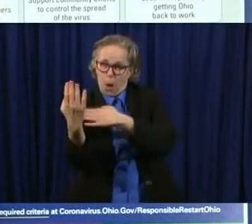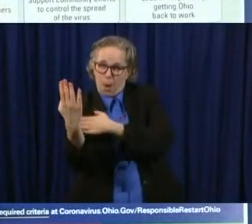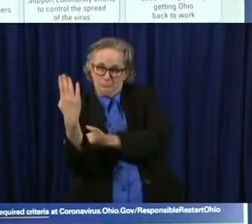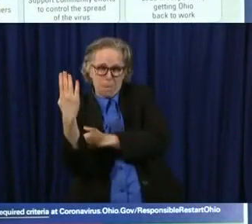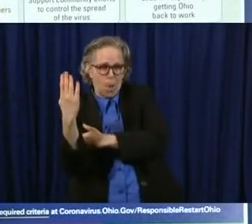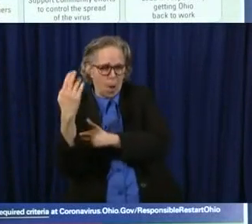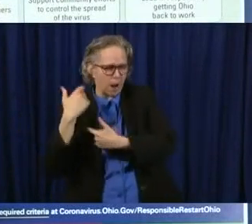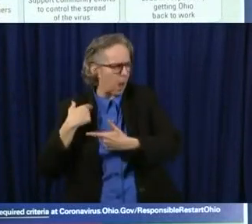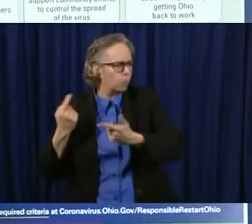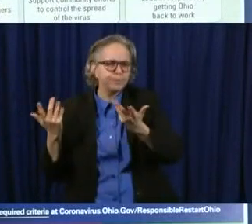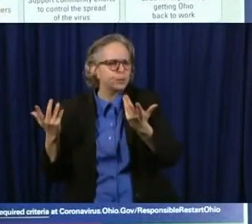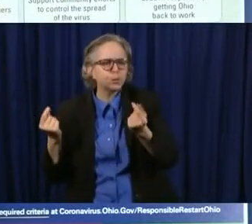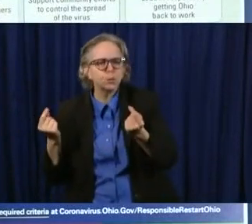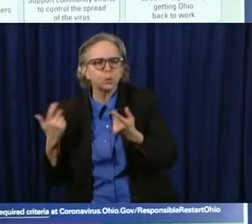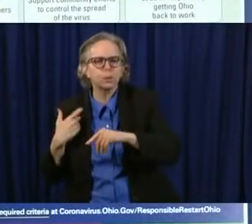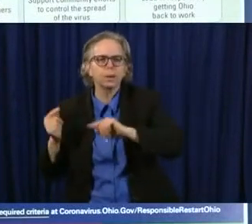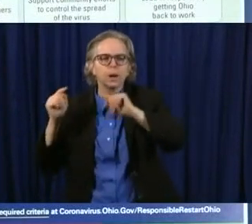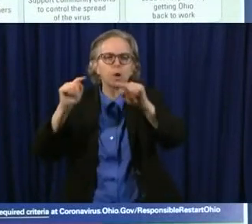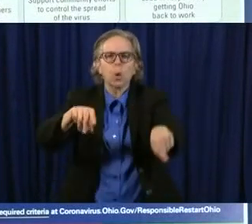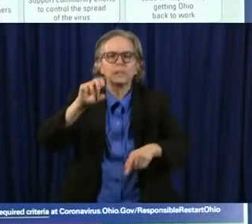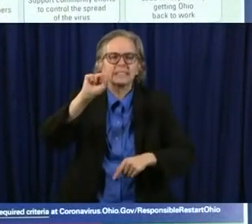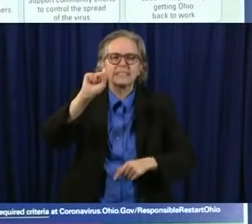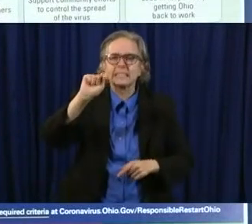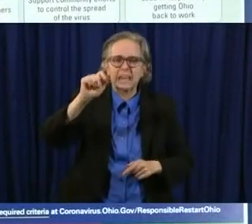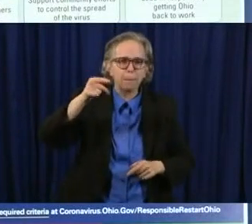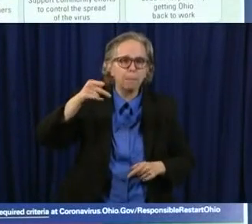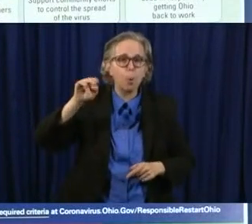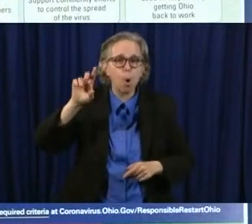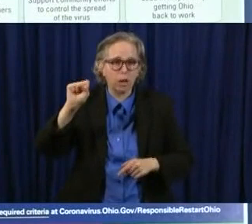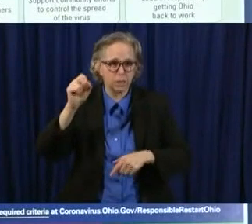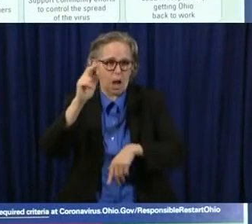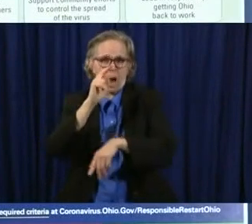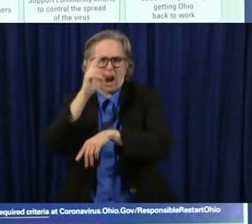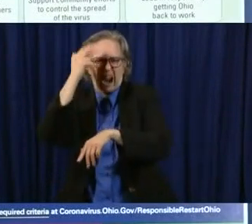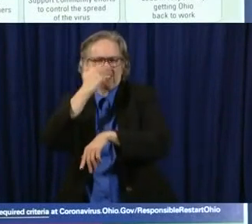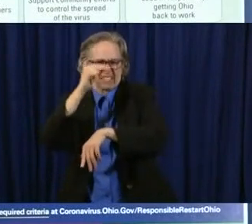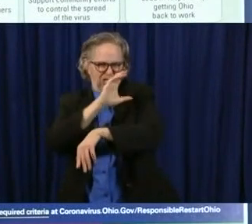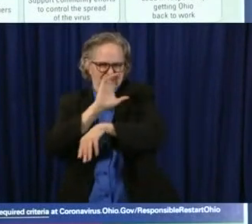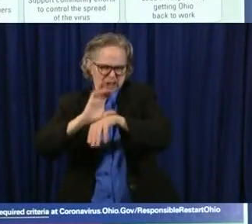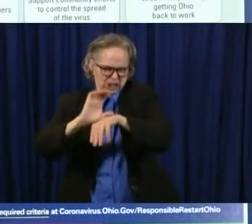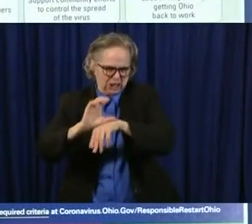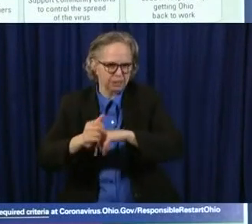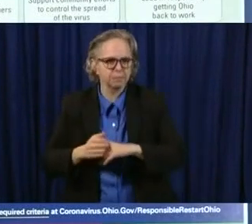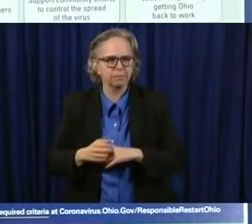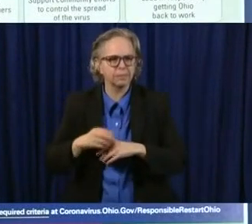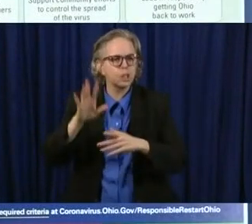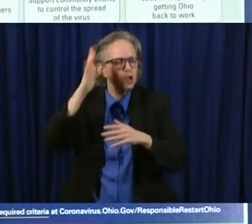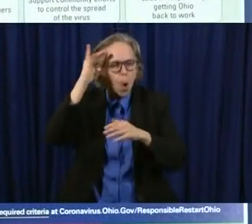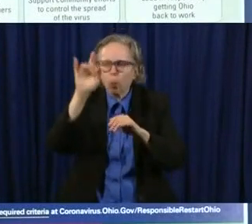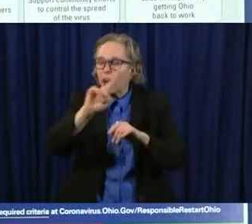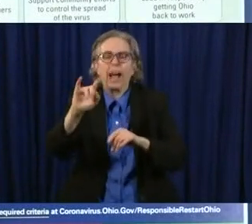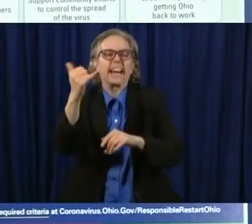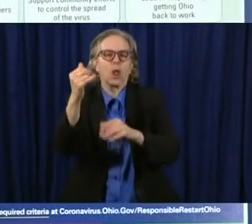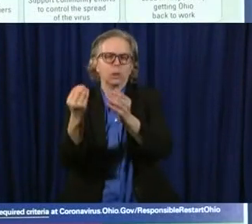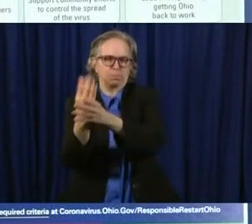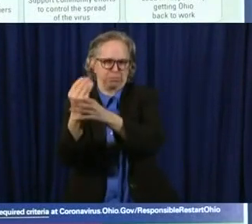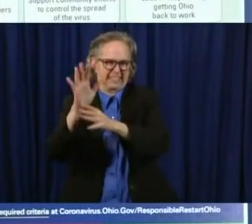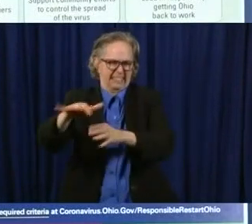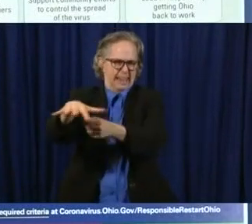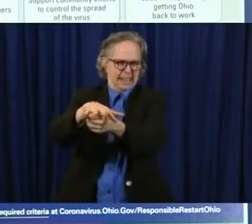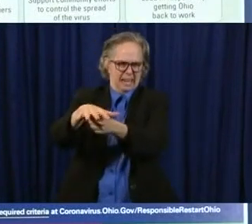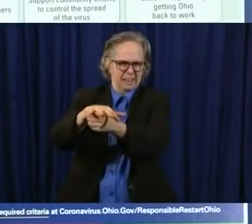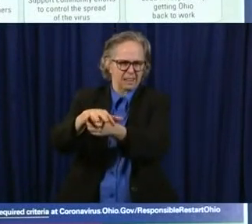in Yellow Springs, and the nuns taught us. And I remember,